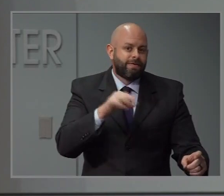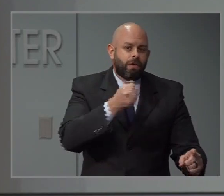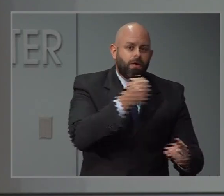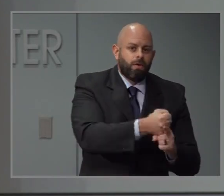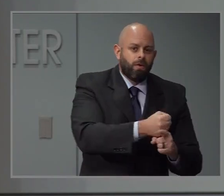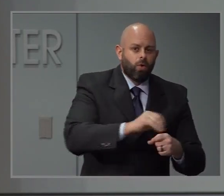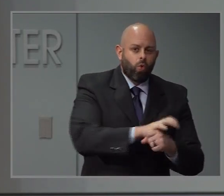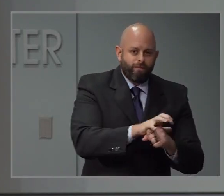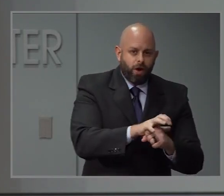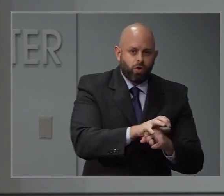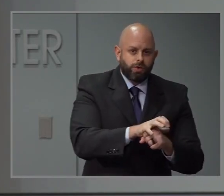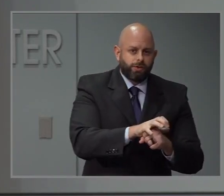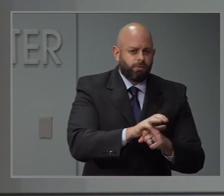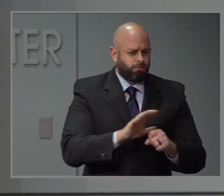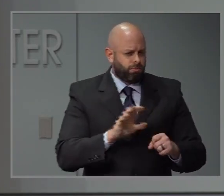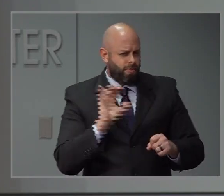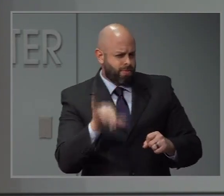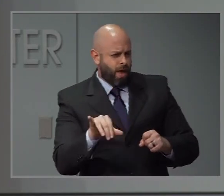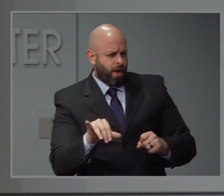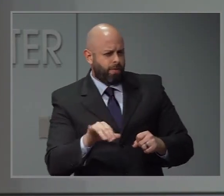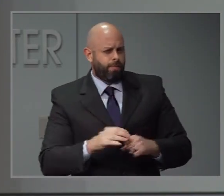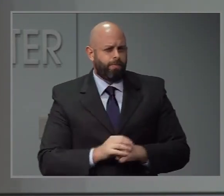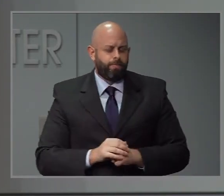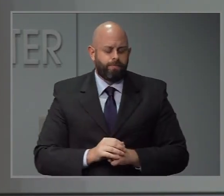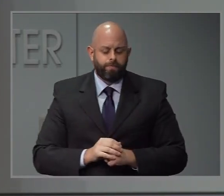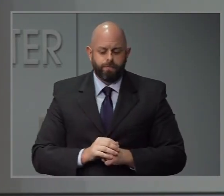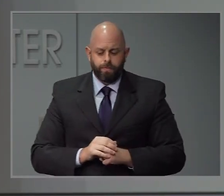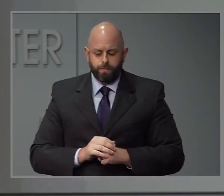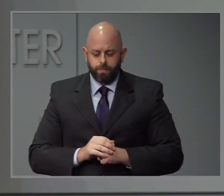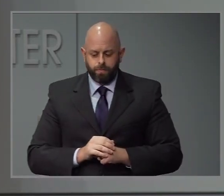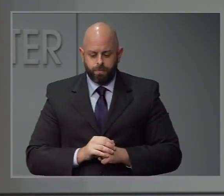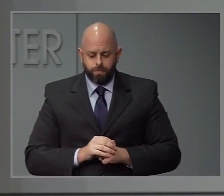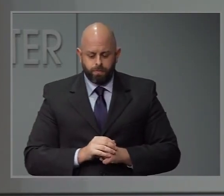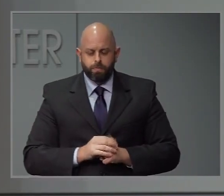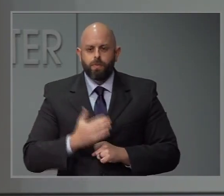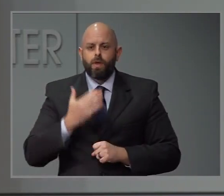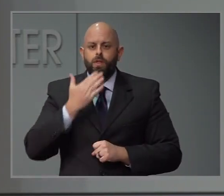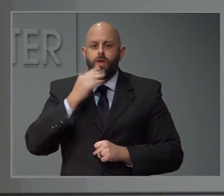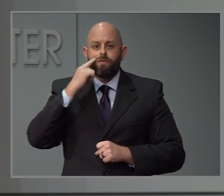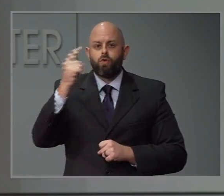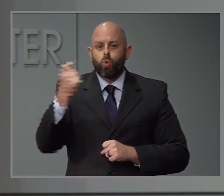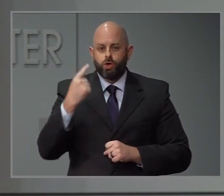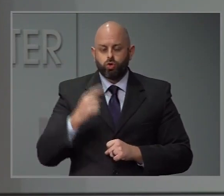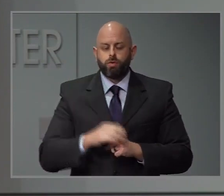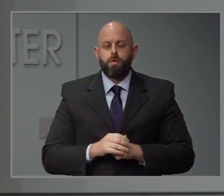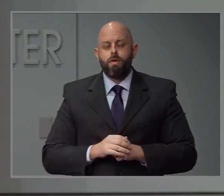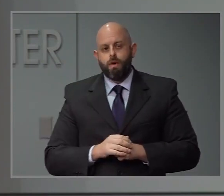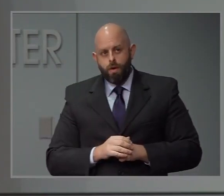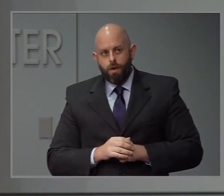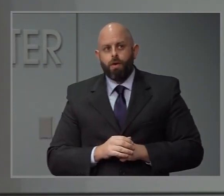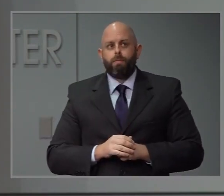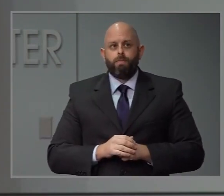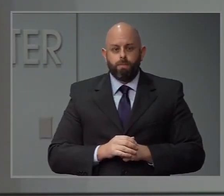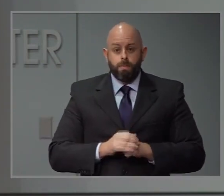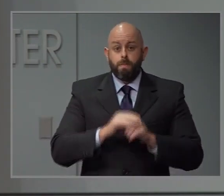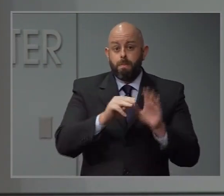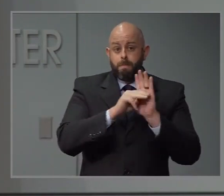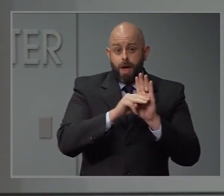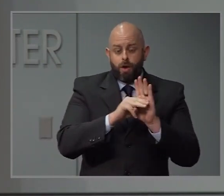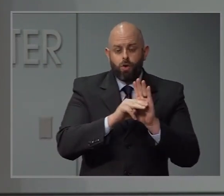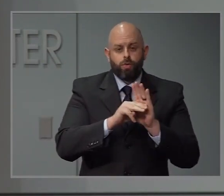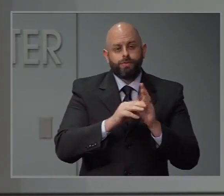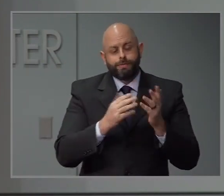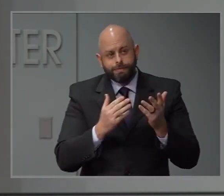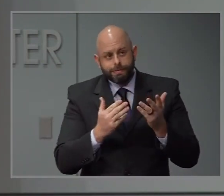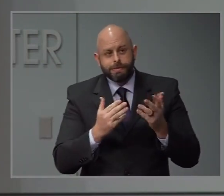to know your guidance on that. Elizabeth, thanks for that question, and you're absolutely right that modeling is only as good as the data